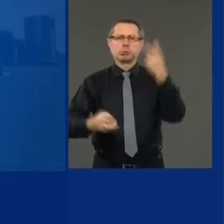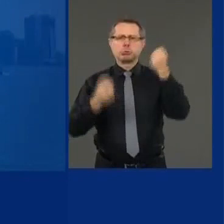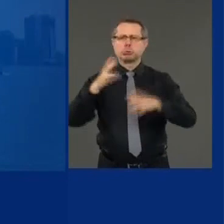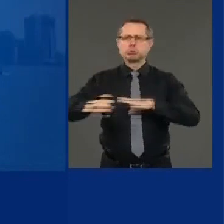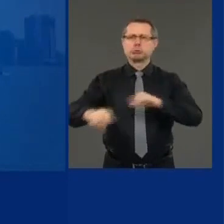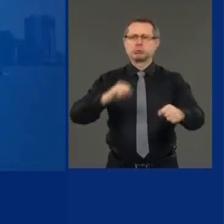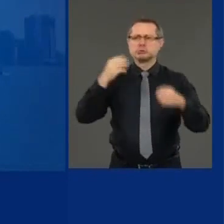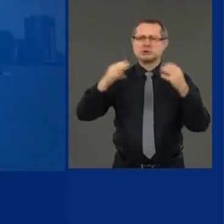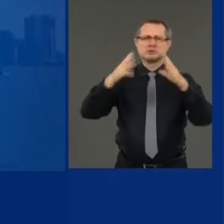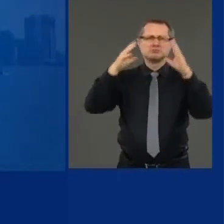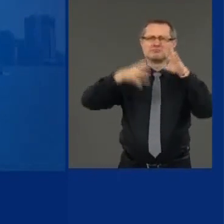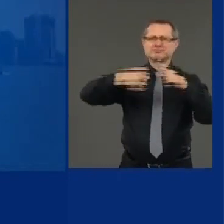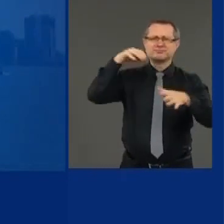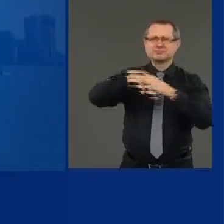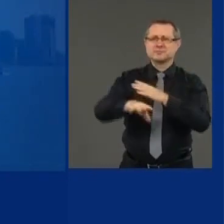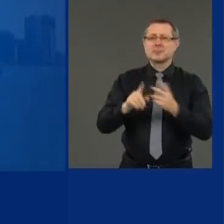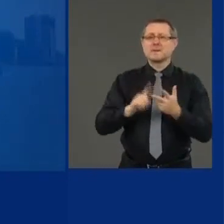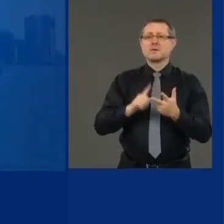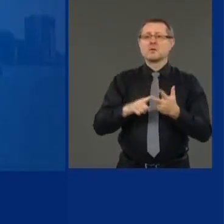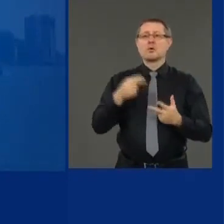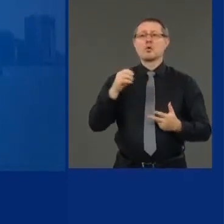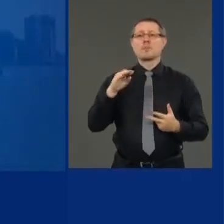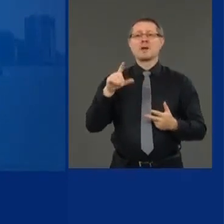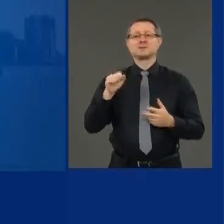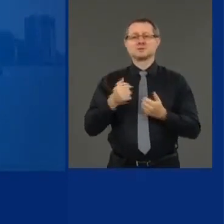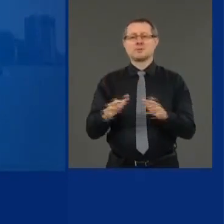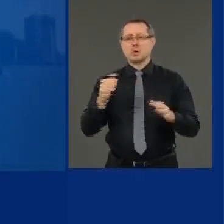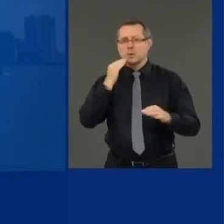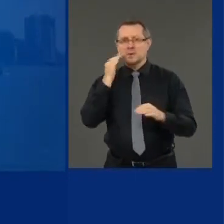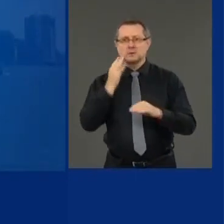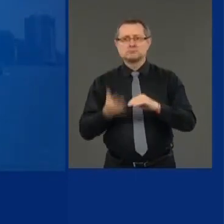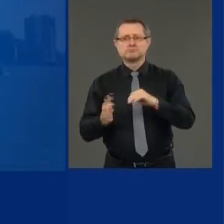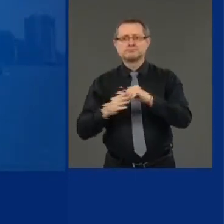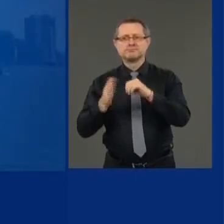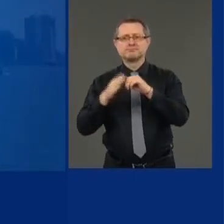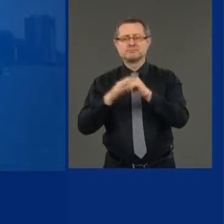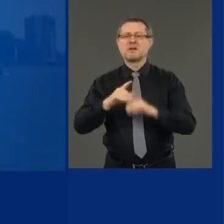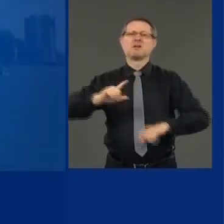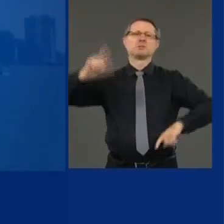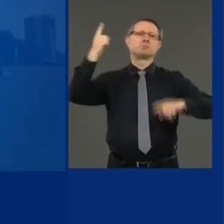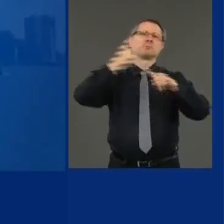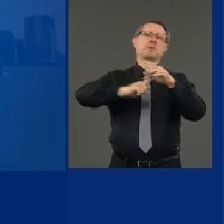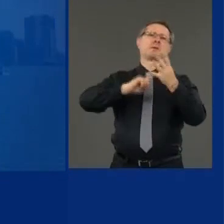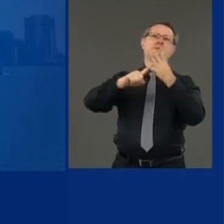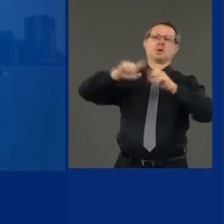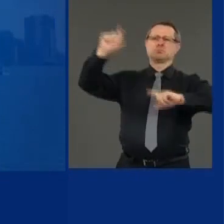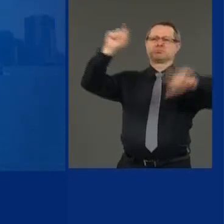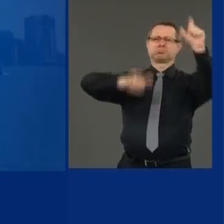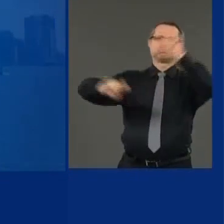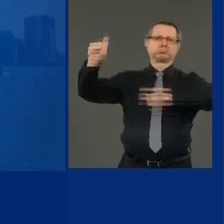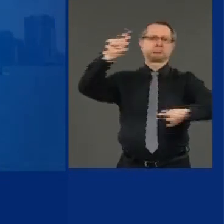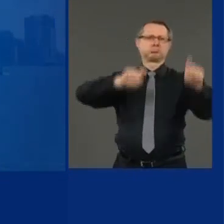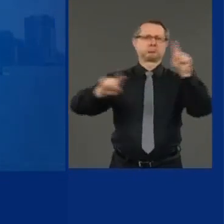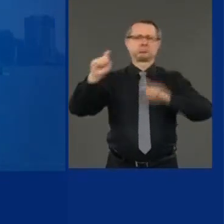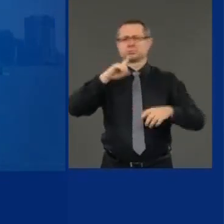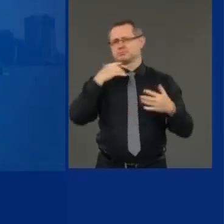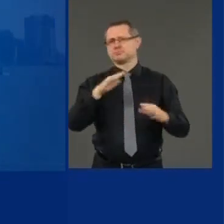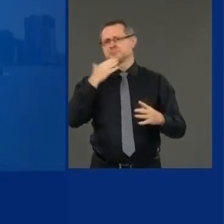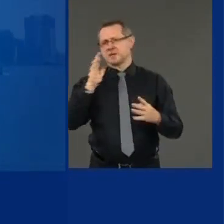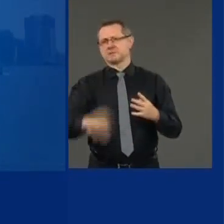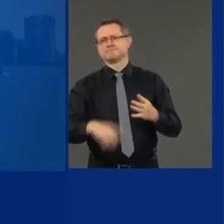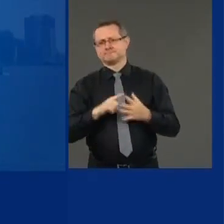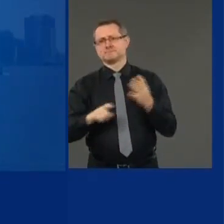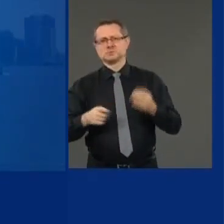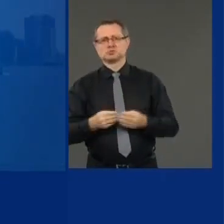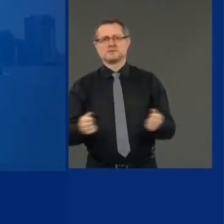homeless, issues with graffiti. It's, it's a bad combination that we're going to have to address. Now, one thing at a time, we have to